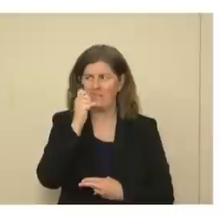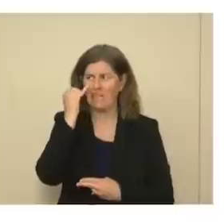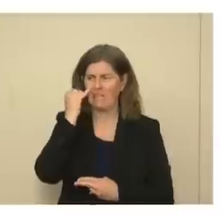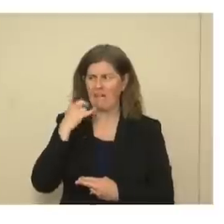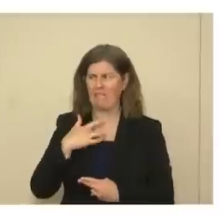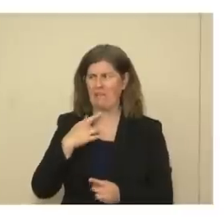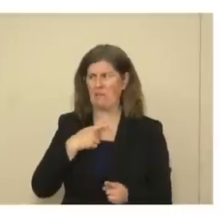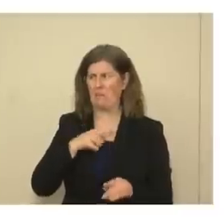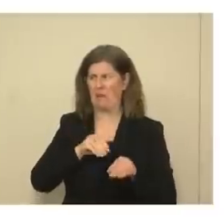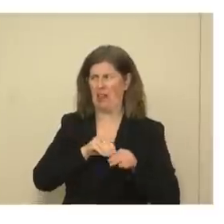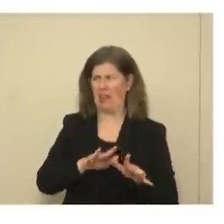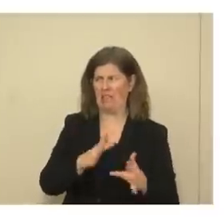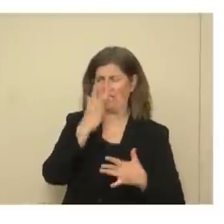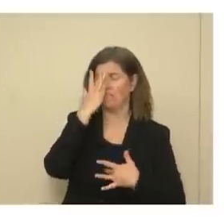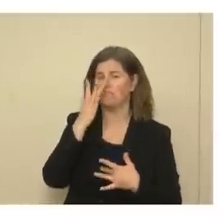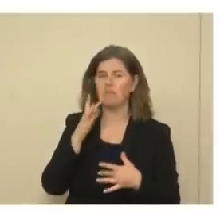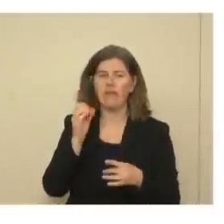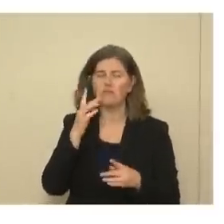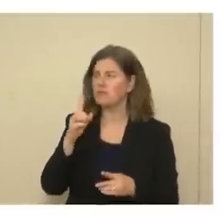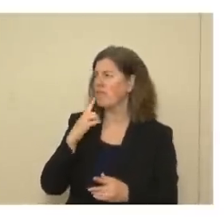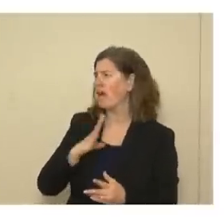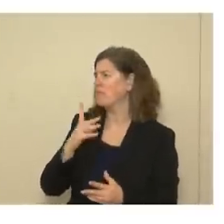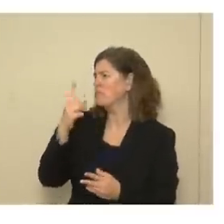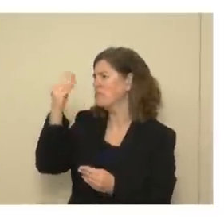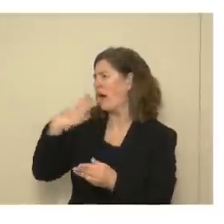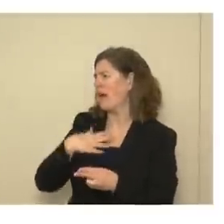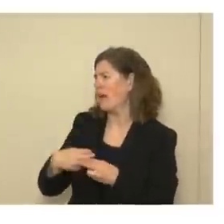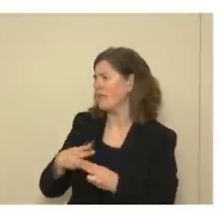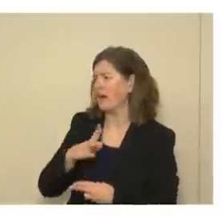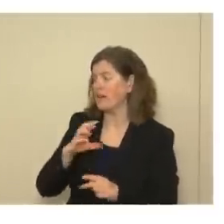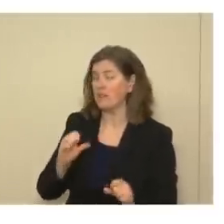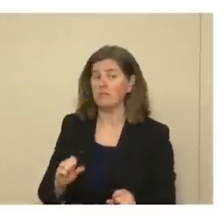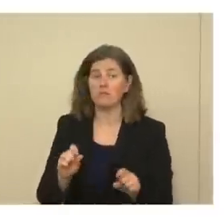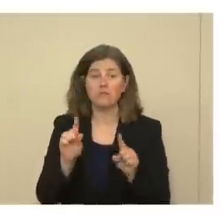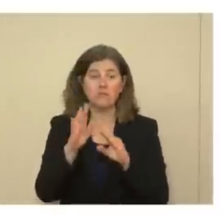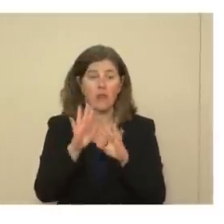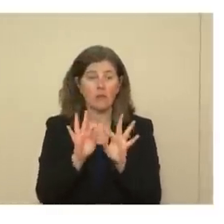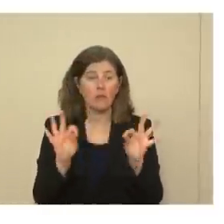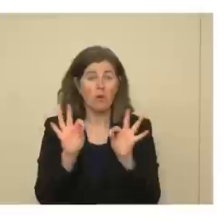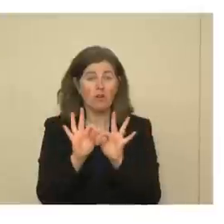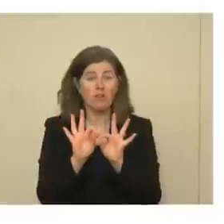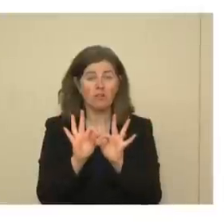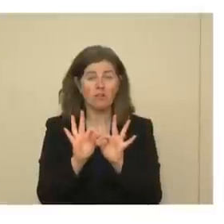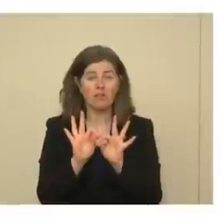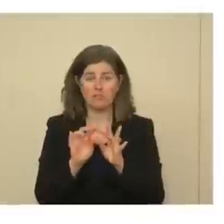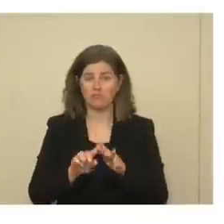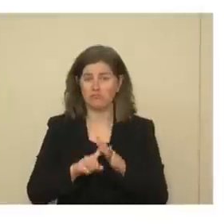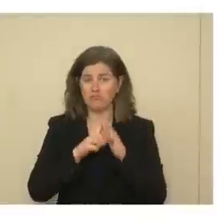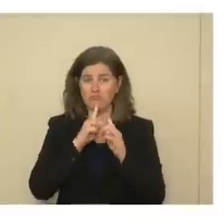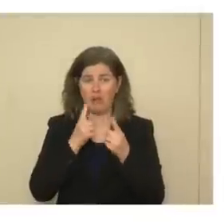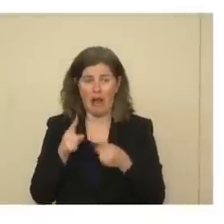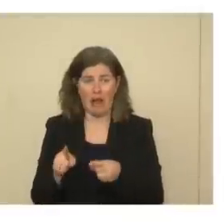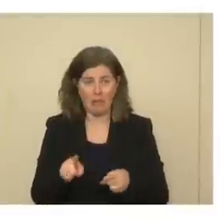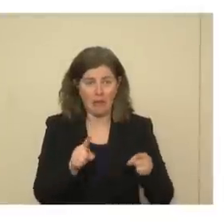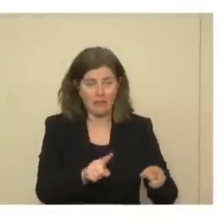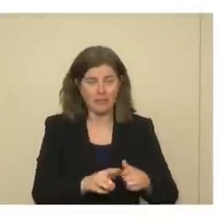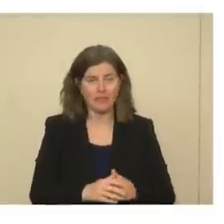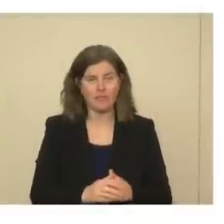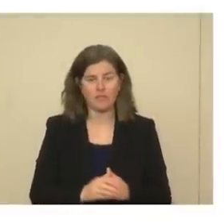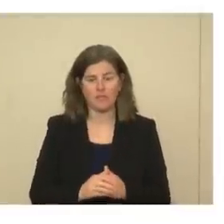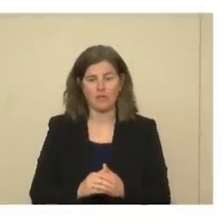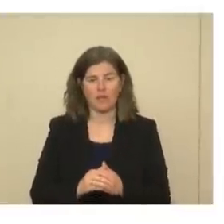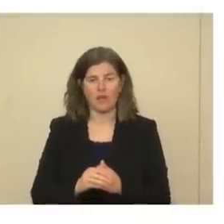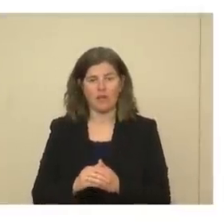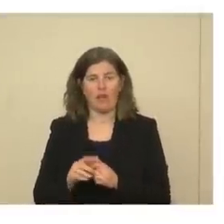exposed them unless you give us permission. And then also importantly, because this is starting to happen, the contact